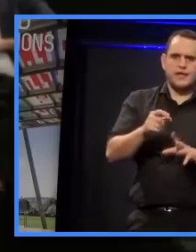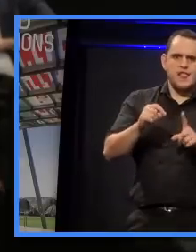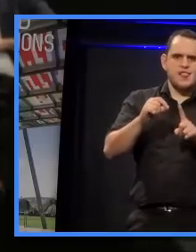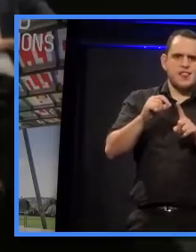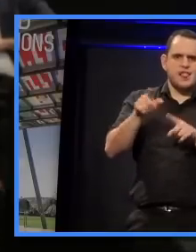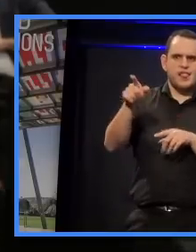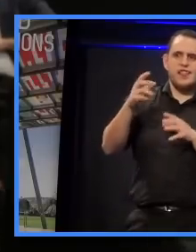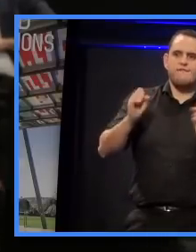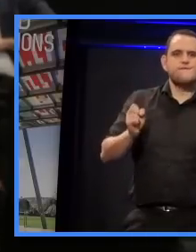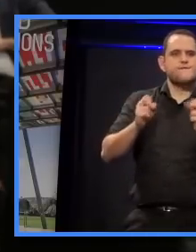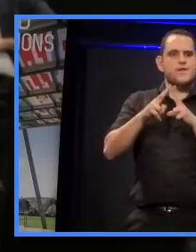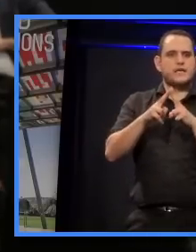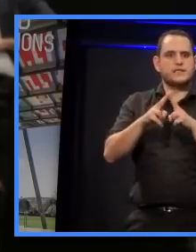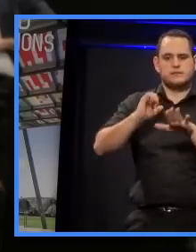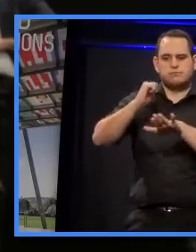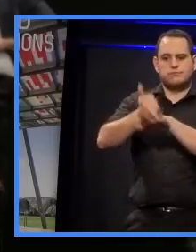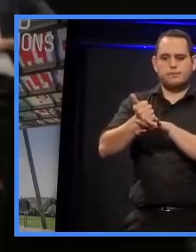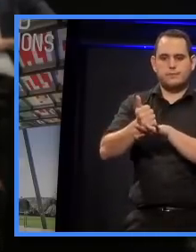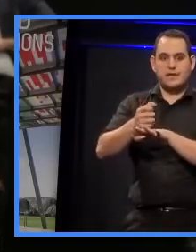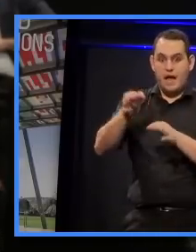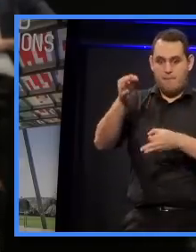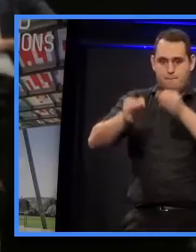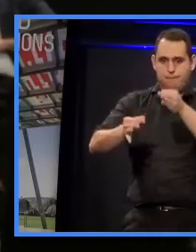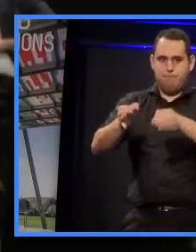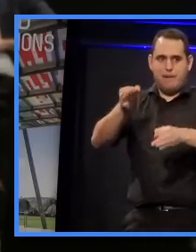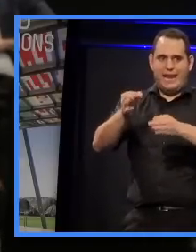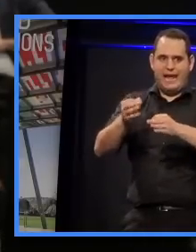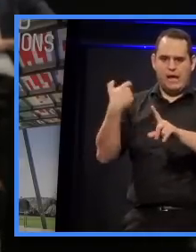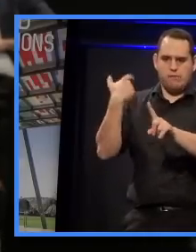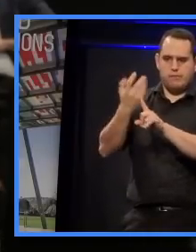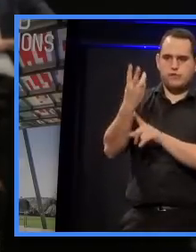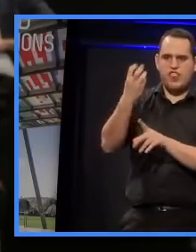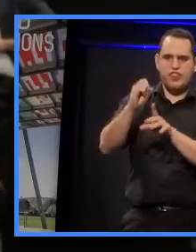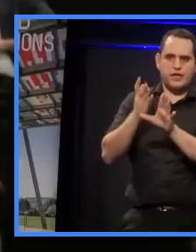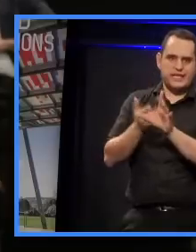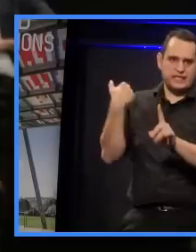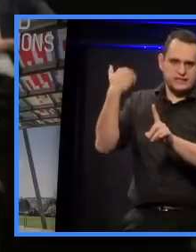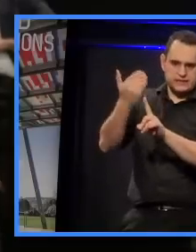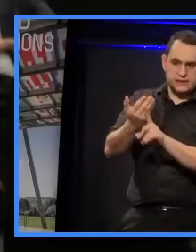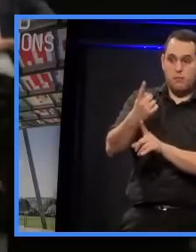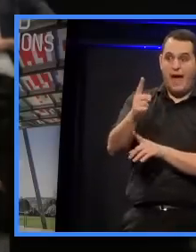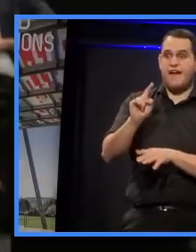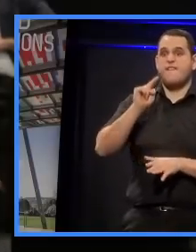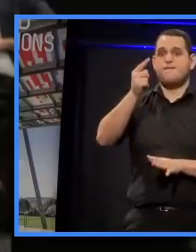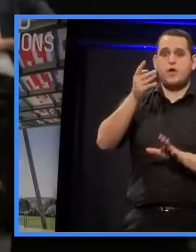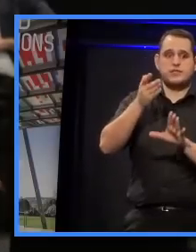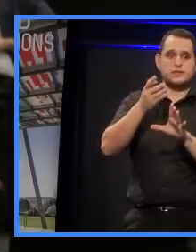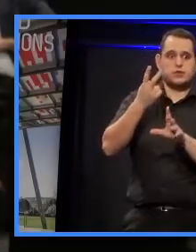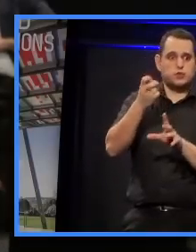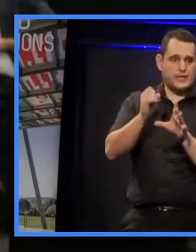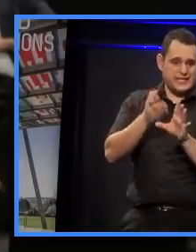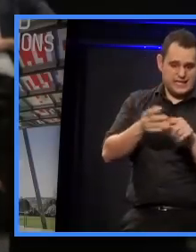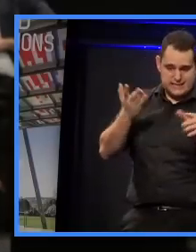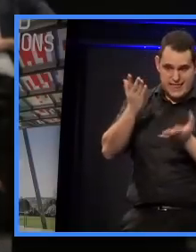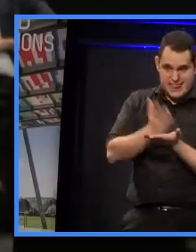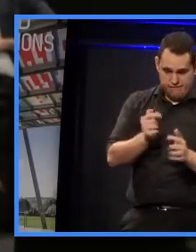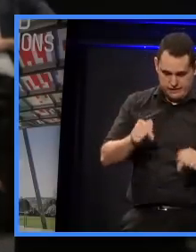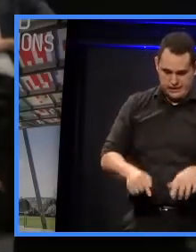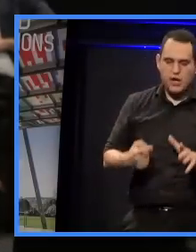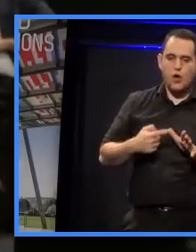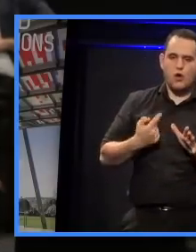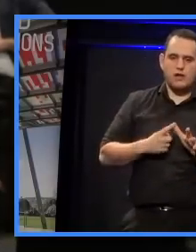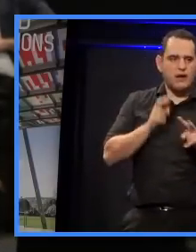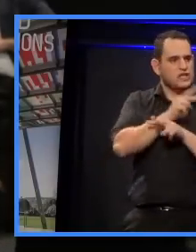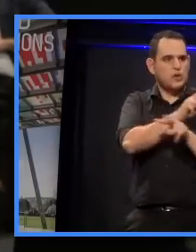had been planned to be in that location for 30 years. For the first 20 years that I lived in Auckland, I didn't see